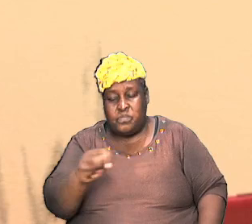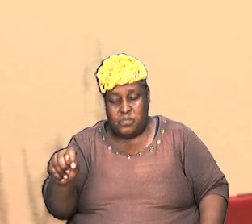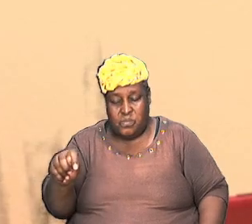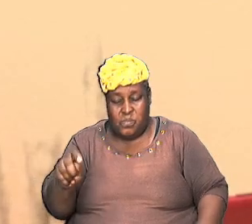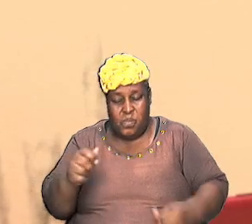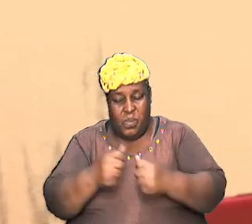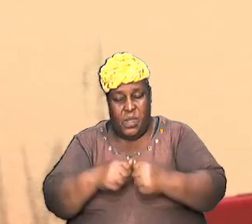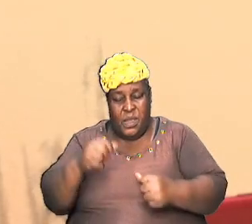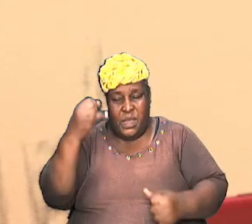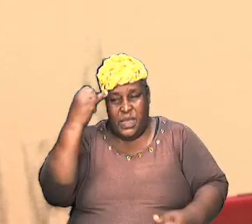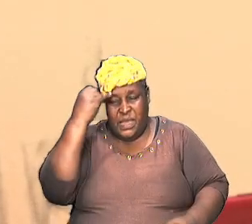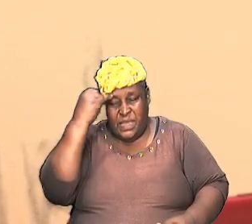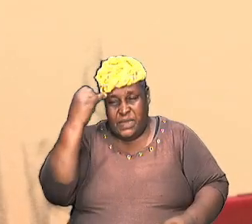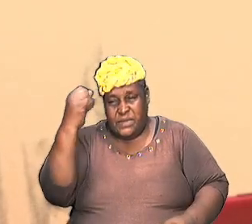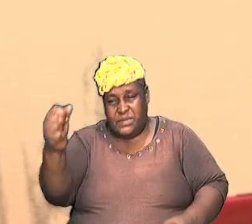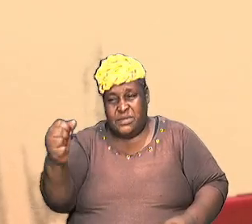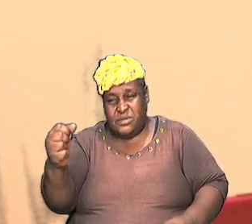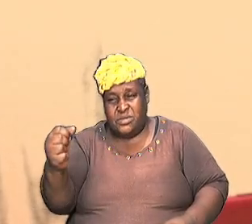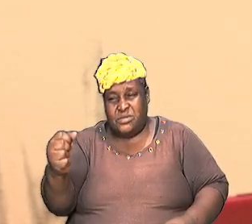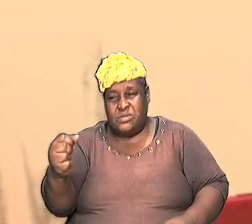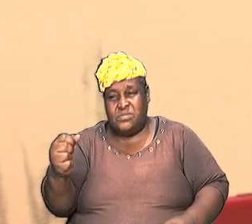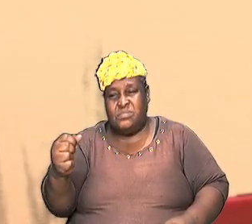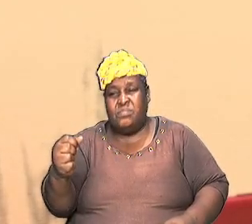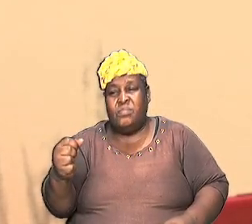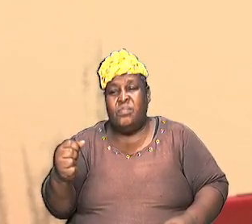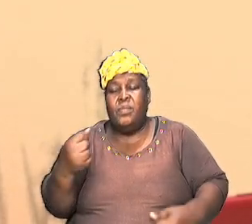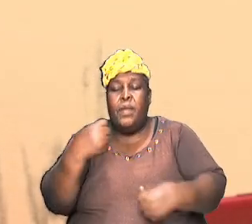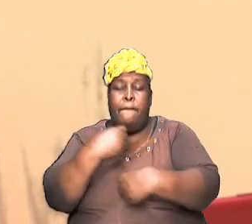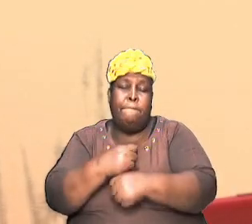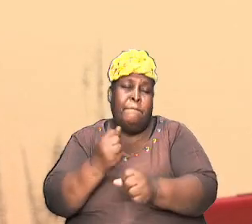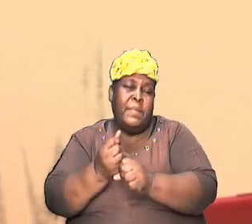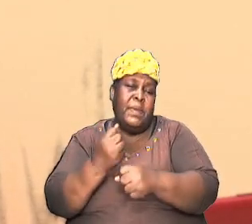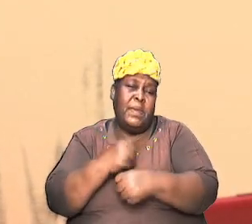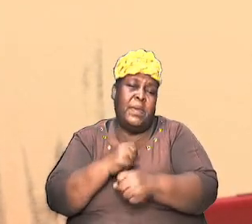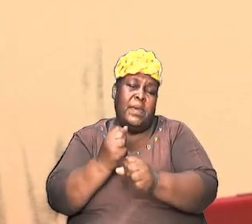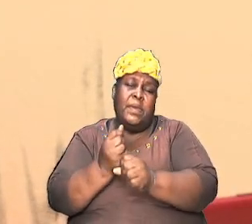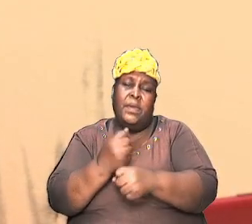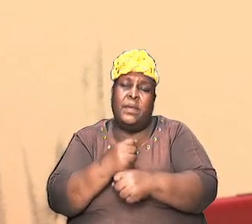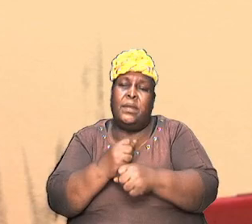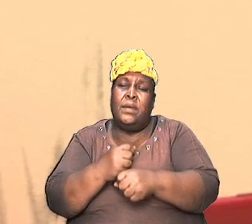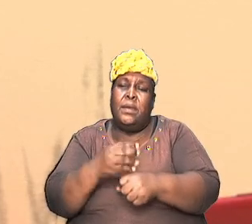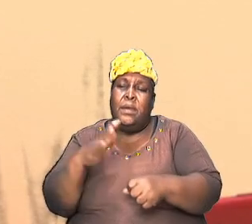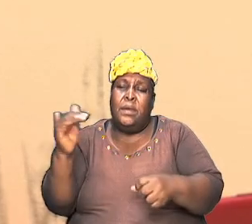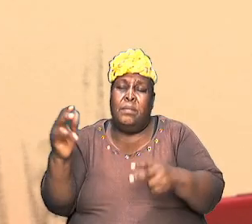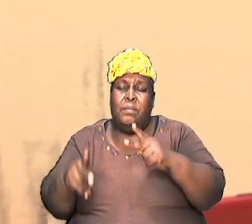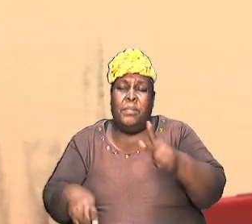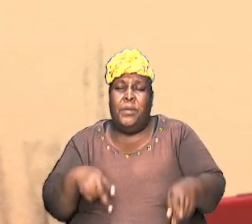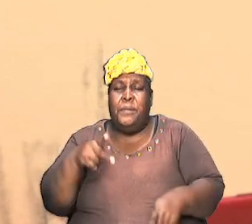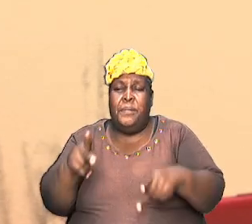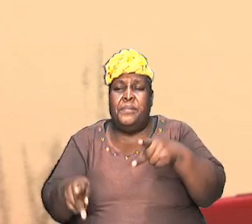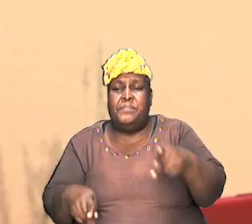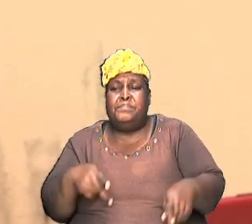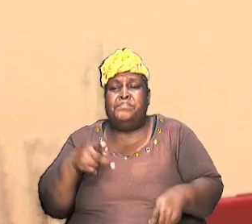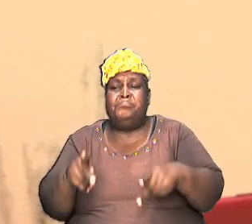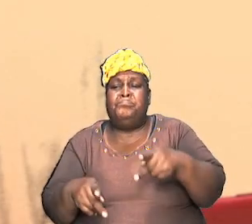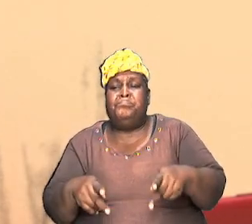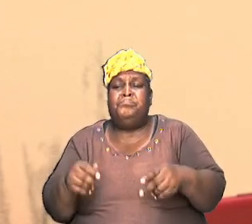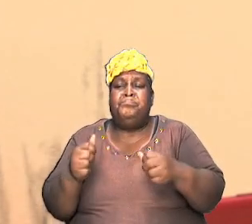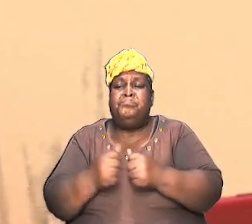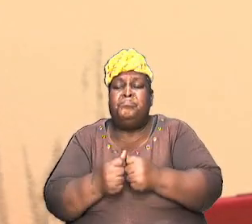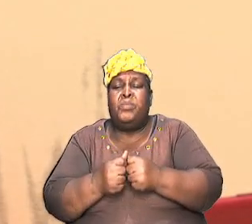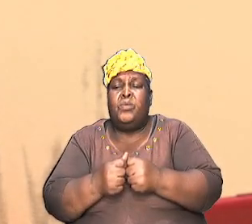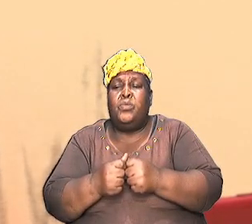The greatest efforts are being made by people with